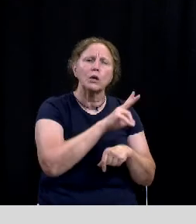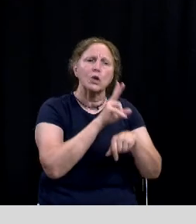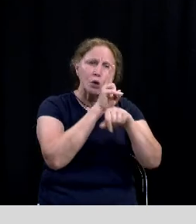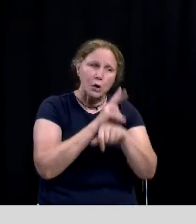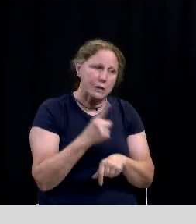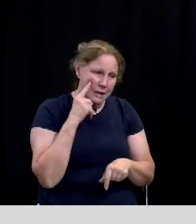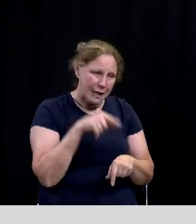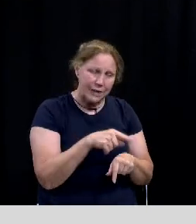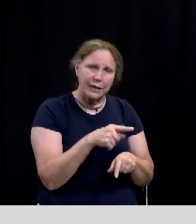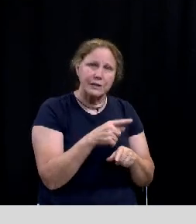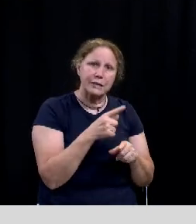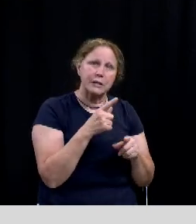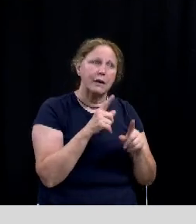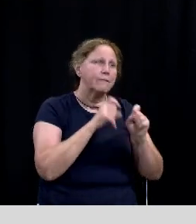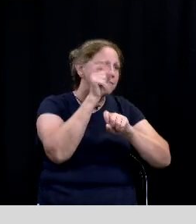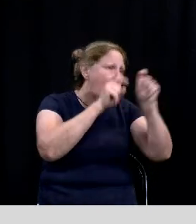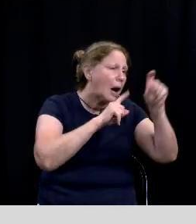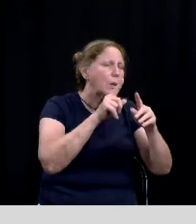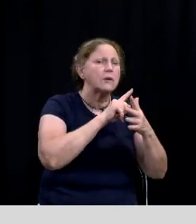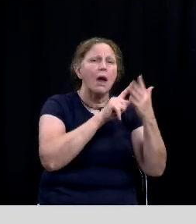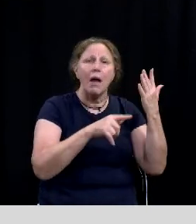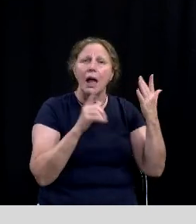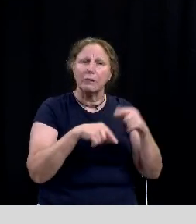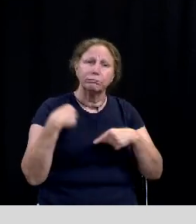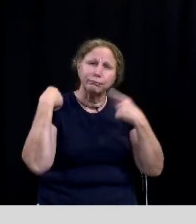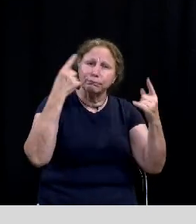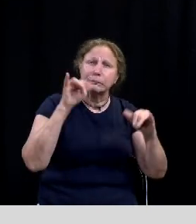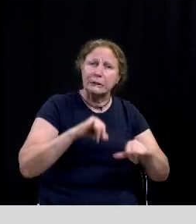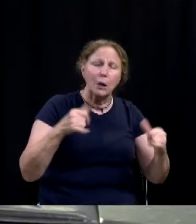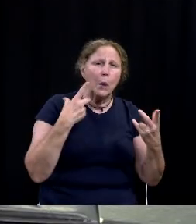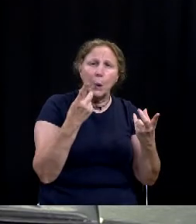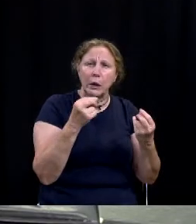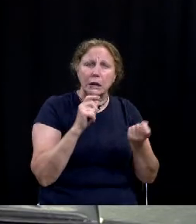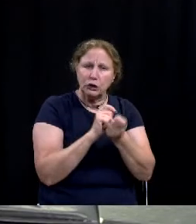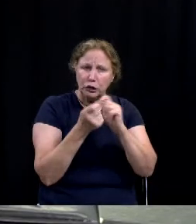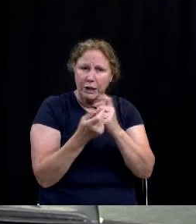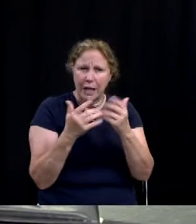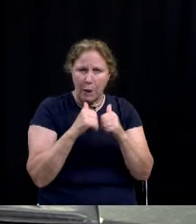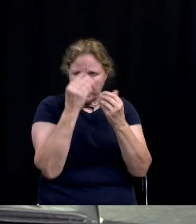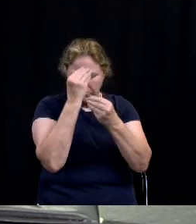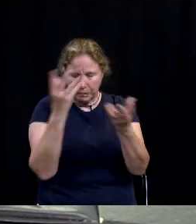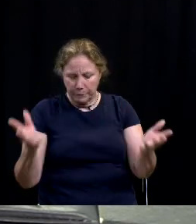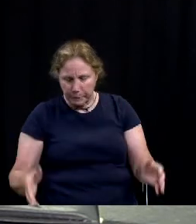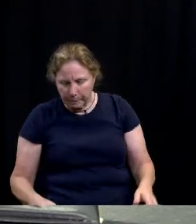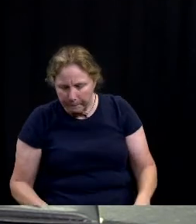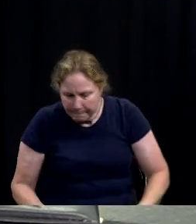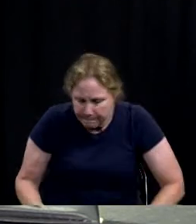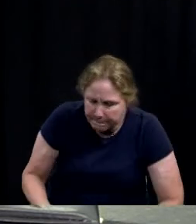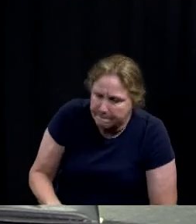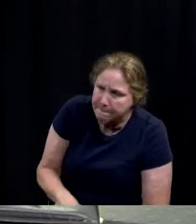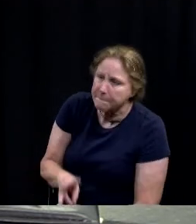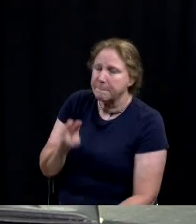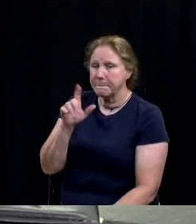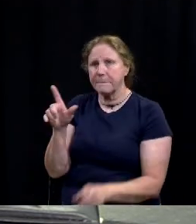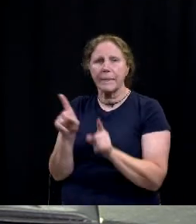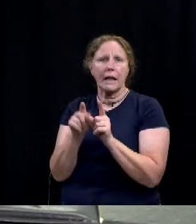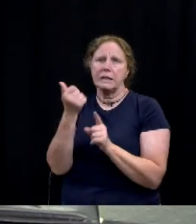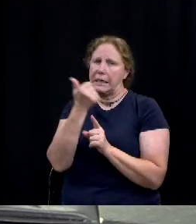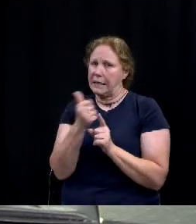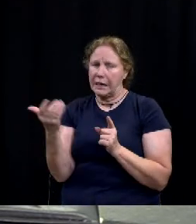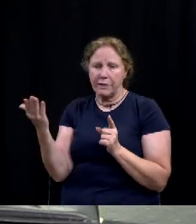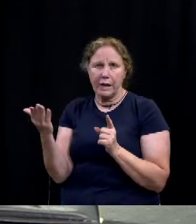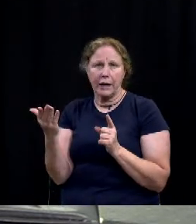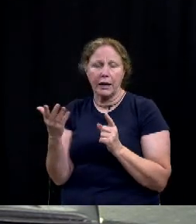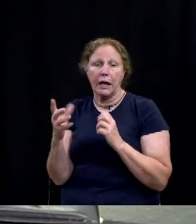wake wonderland and the firework show and the downtown parade etc sure we've uh well as with any event i mean the